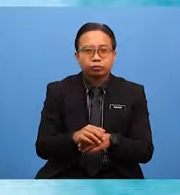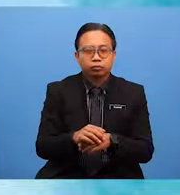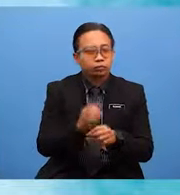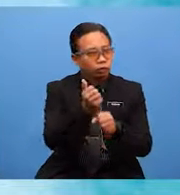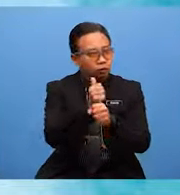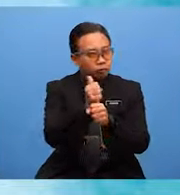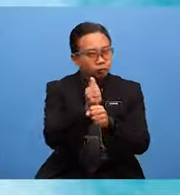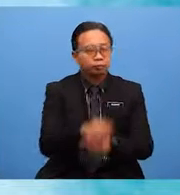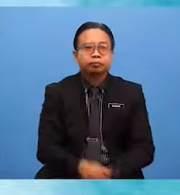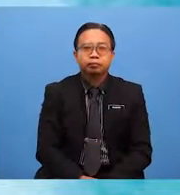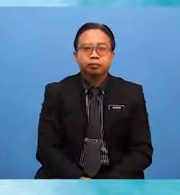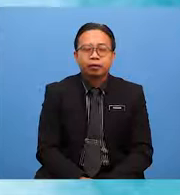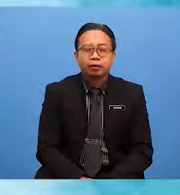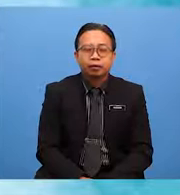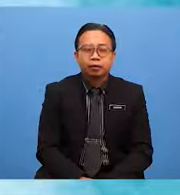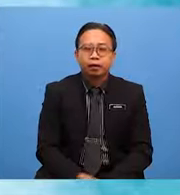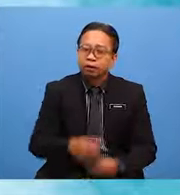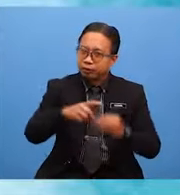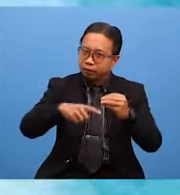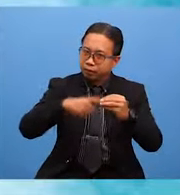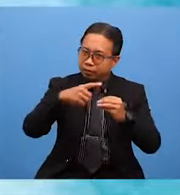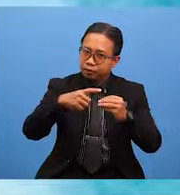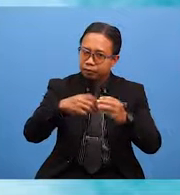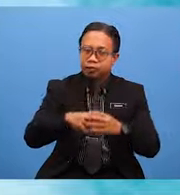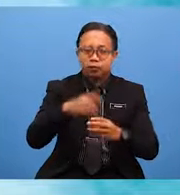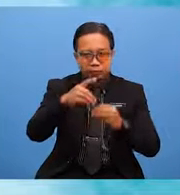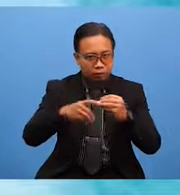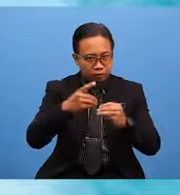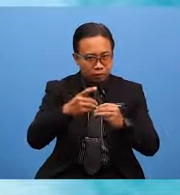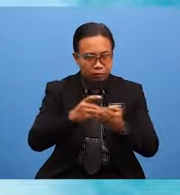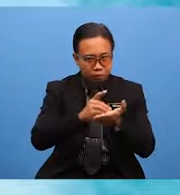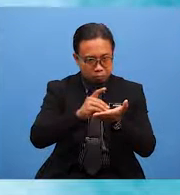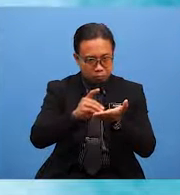Date 24th March 2020.